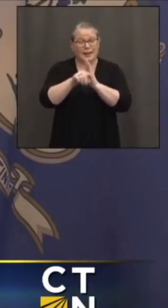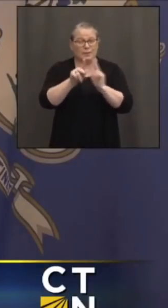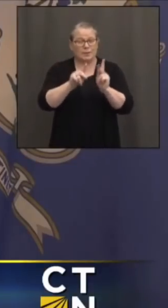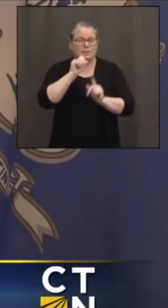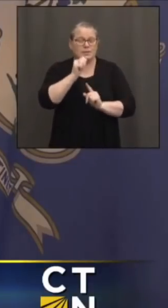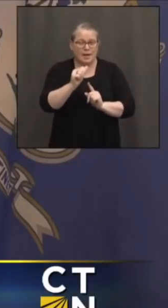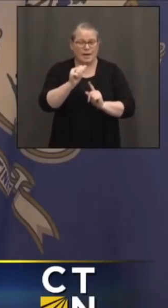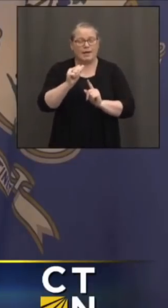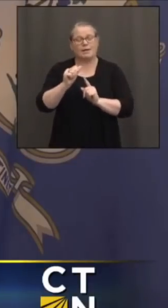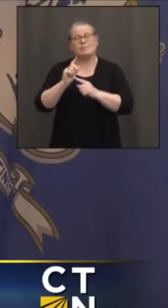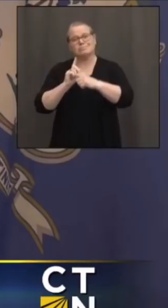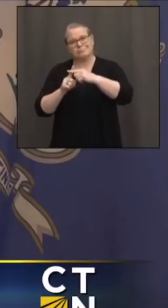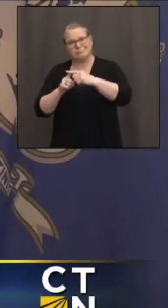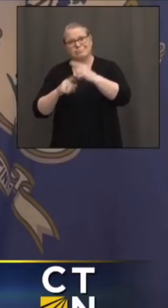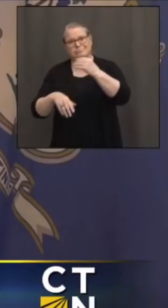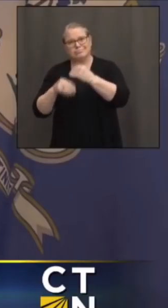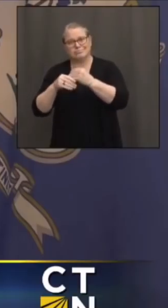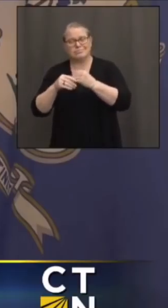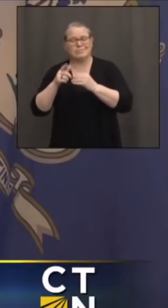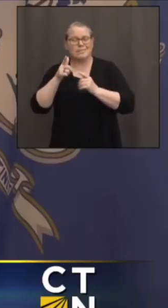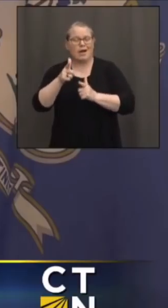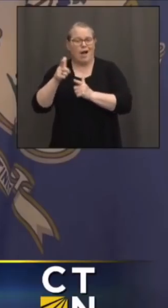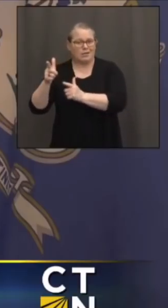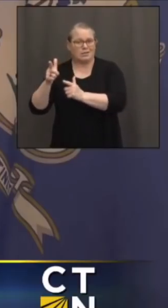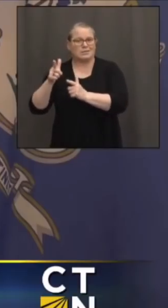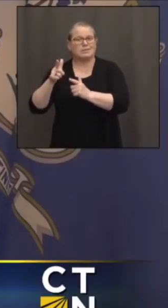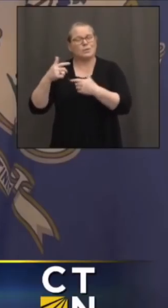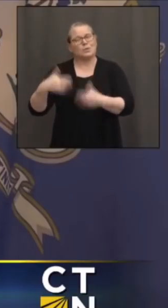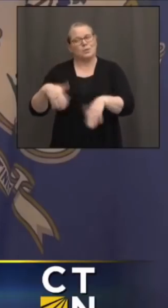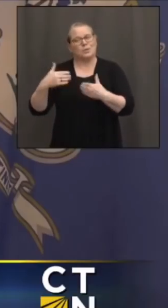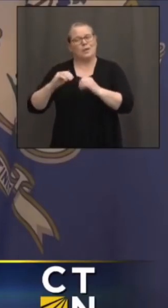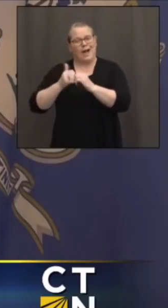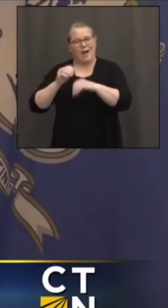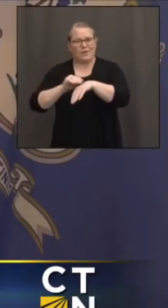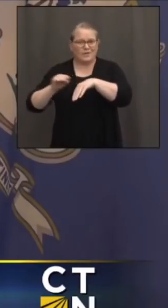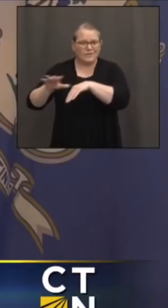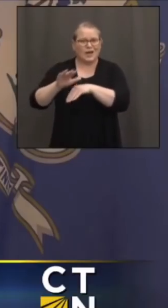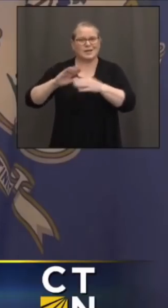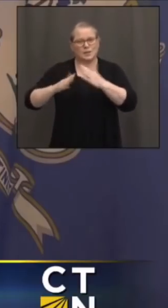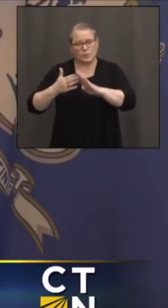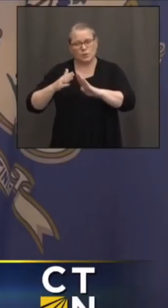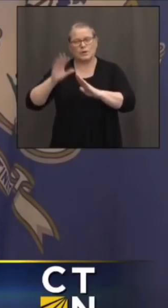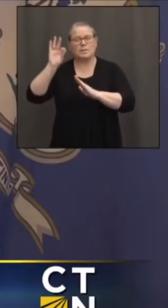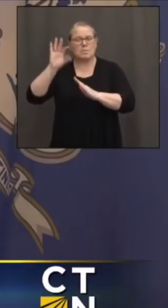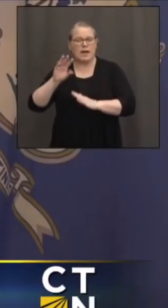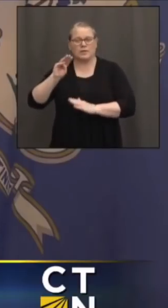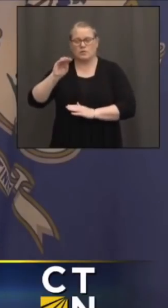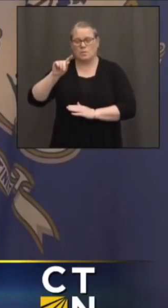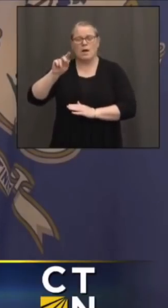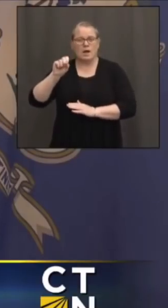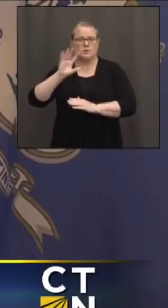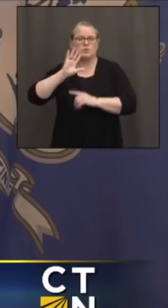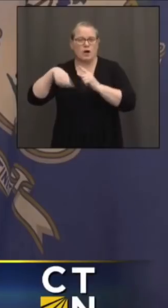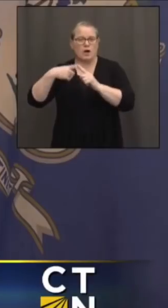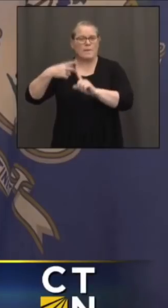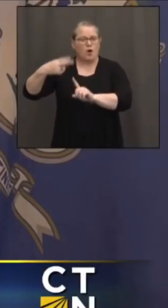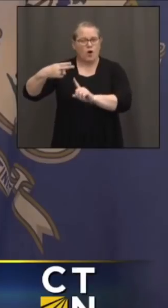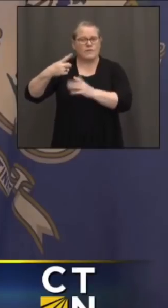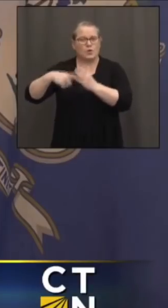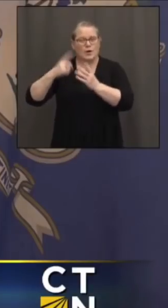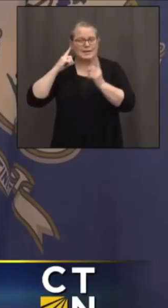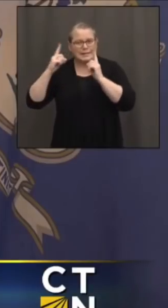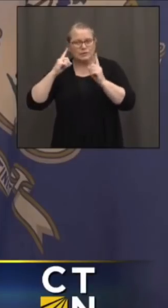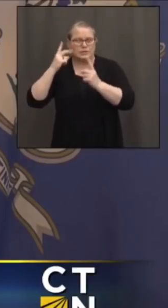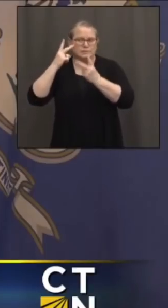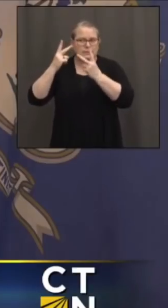means to our community. And Pastor Mott can talk a little bit about what he's hearing here in Hartford and what he's saying. Let me tell you first about our